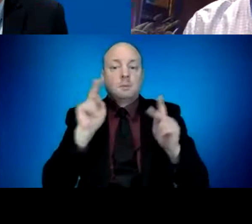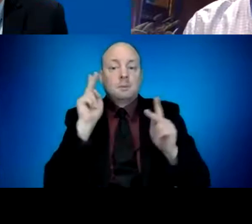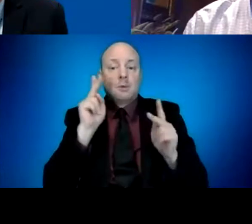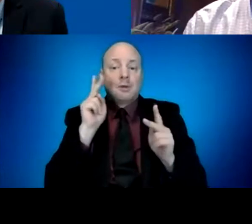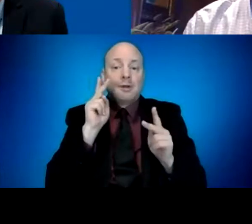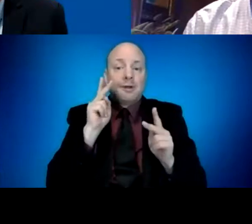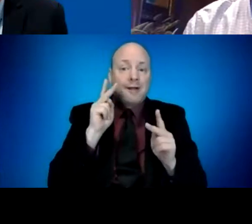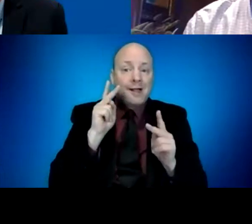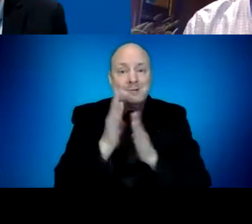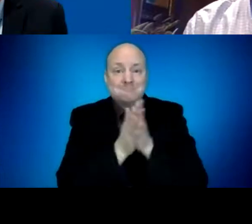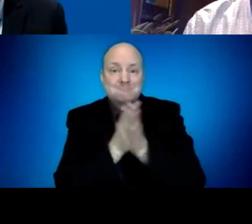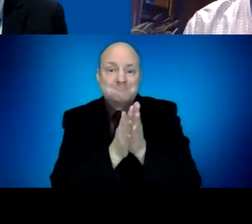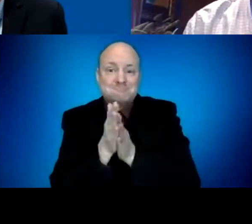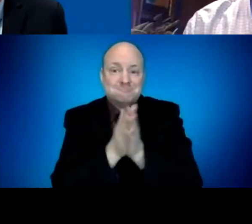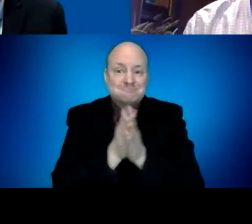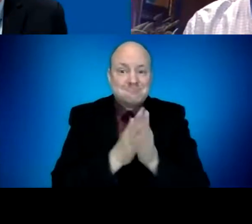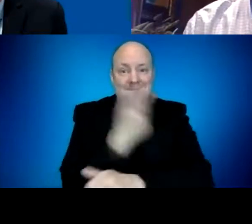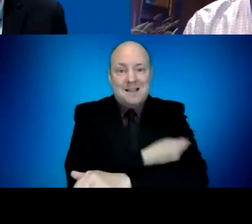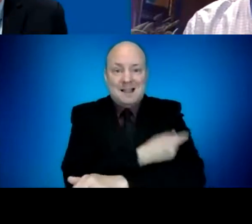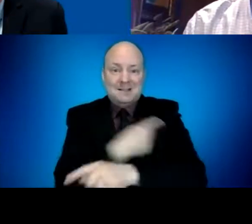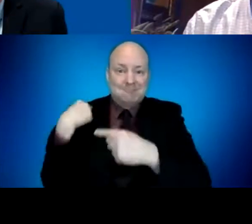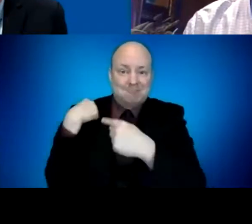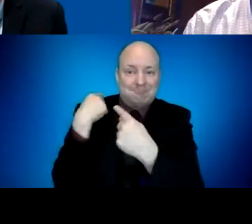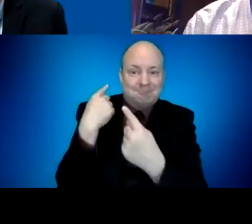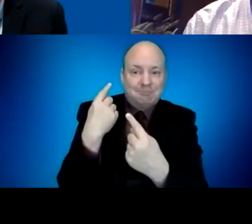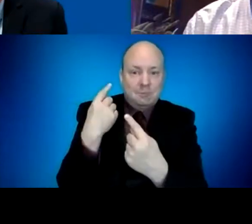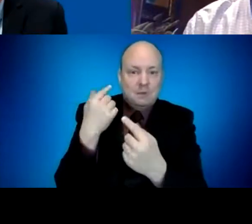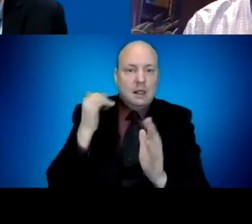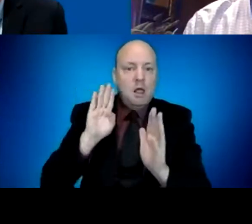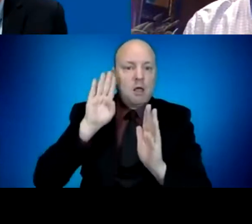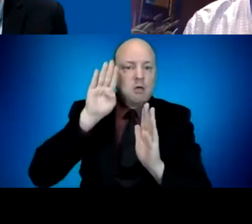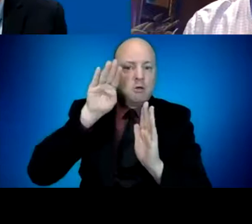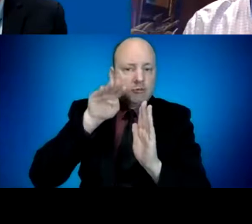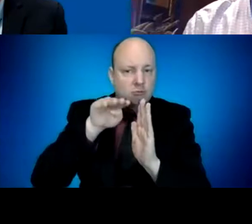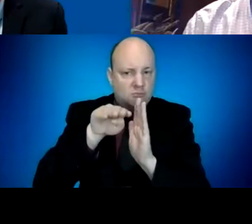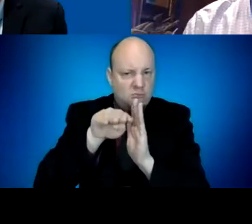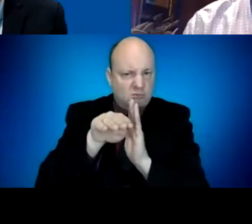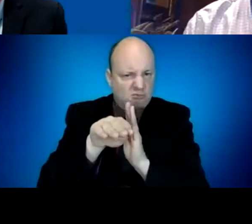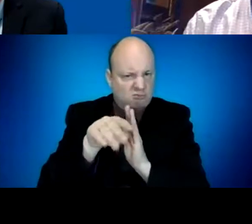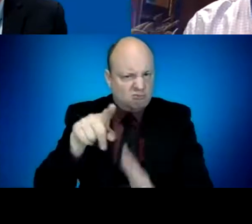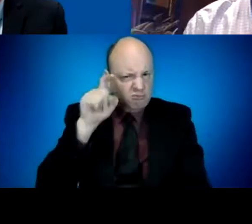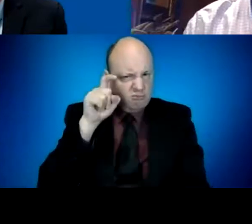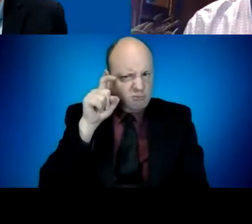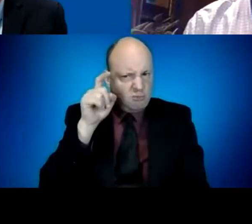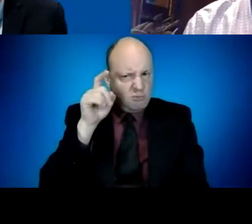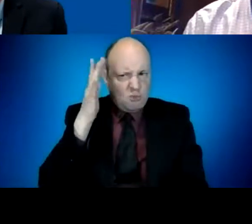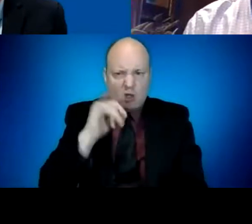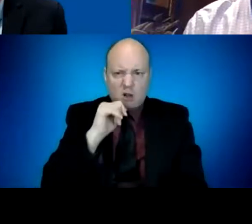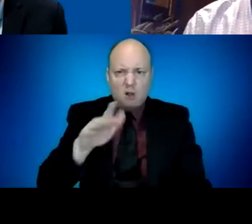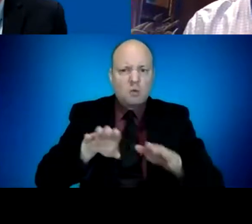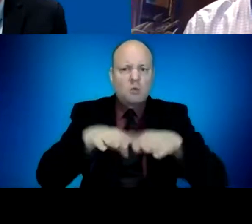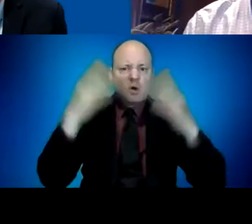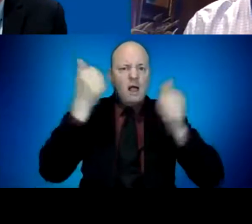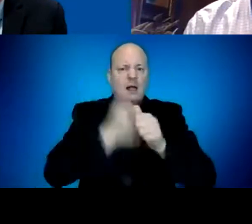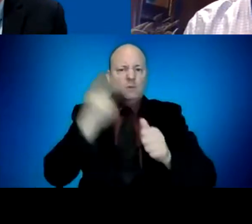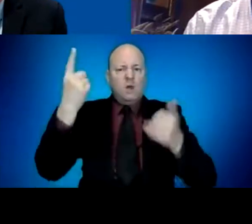follow suit with other states and open it up to everyone older than 16 who wants it to at least keep getting it in the arms